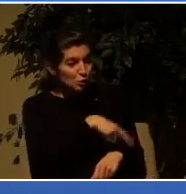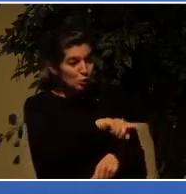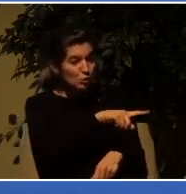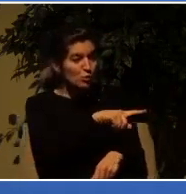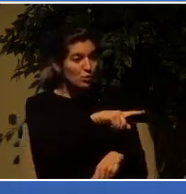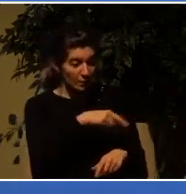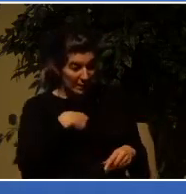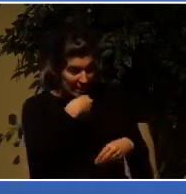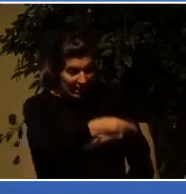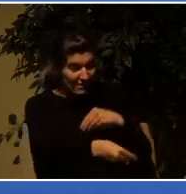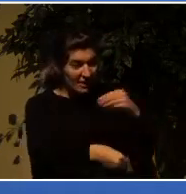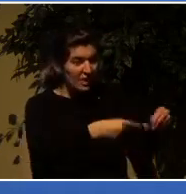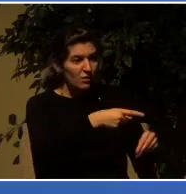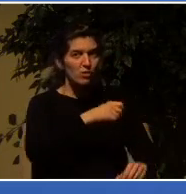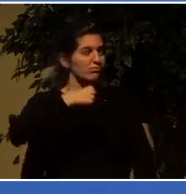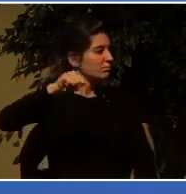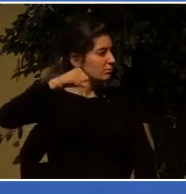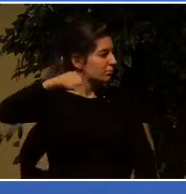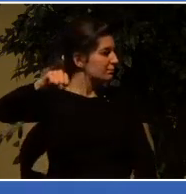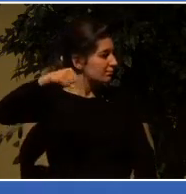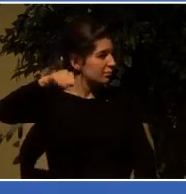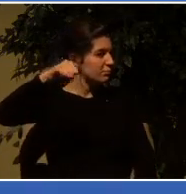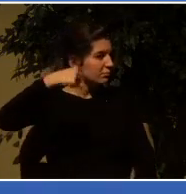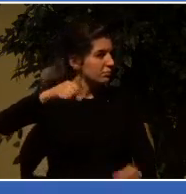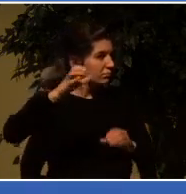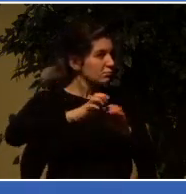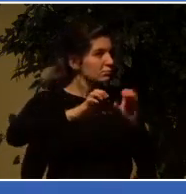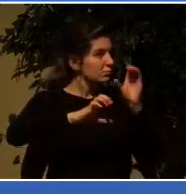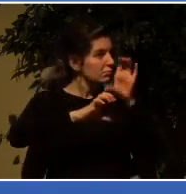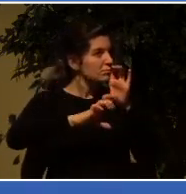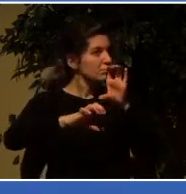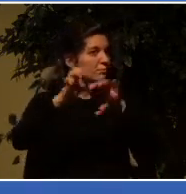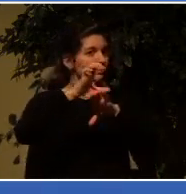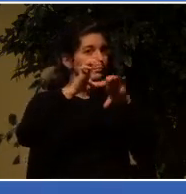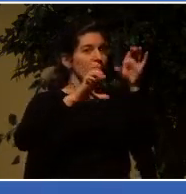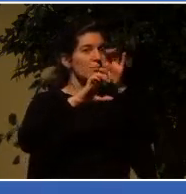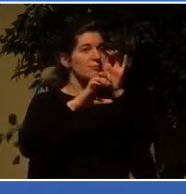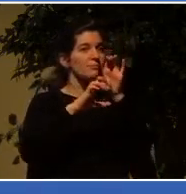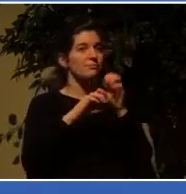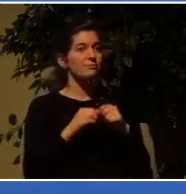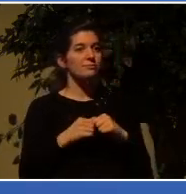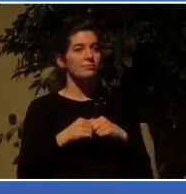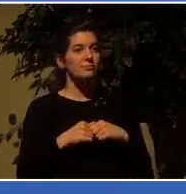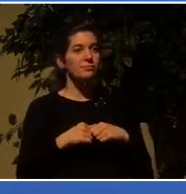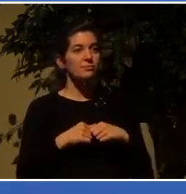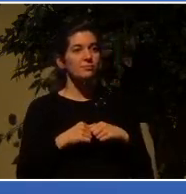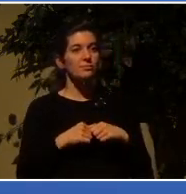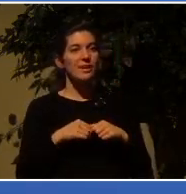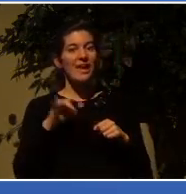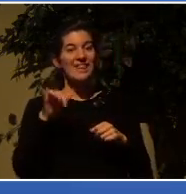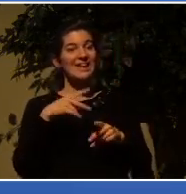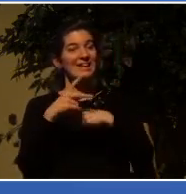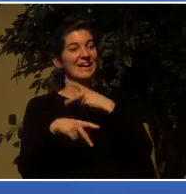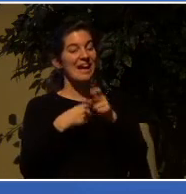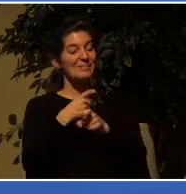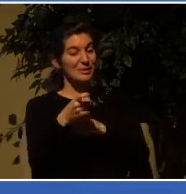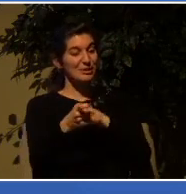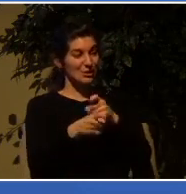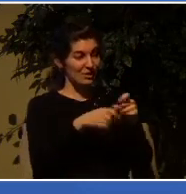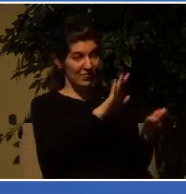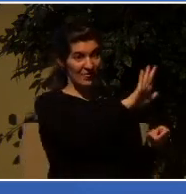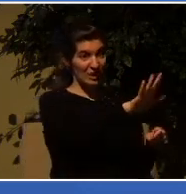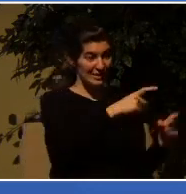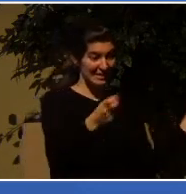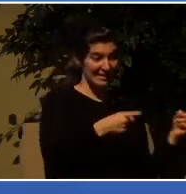and more rebellious and even as God uses that kind of persecution to purify the church God